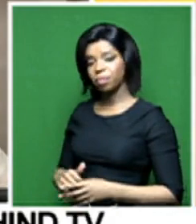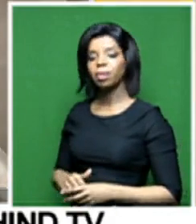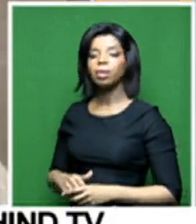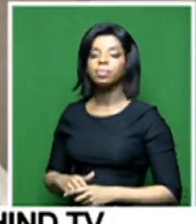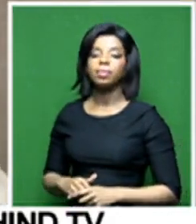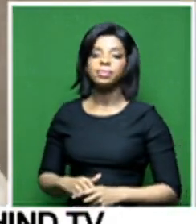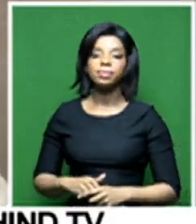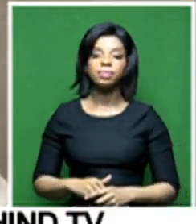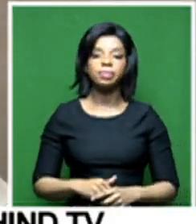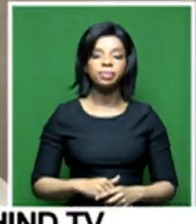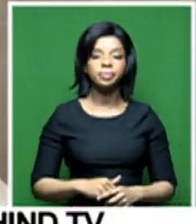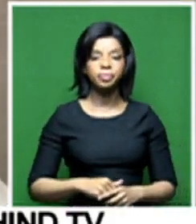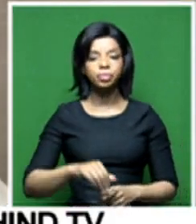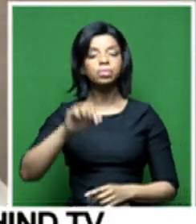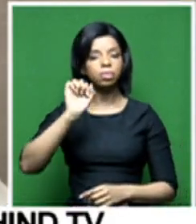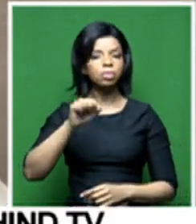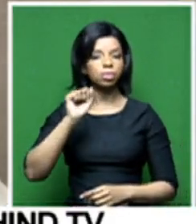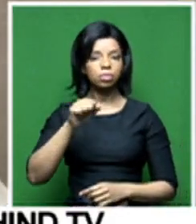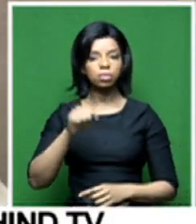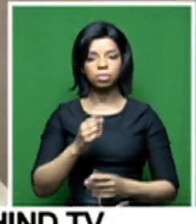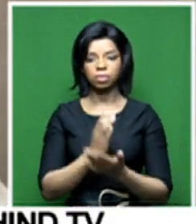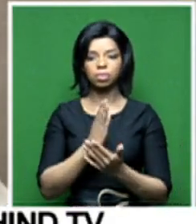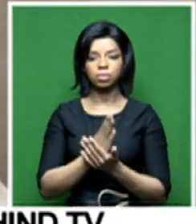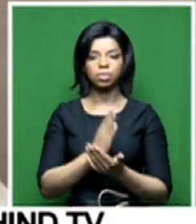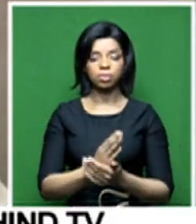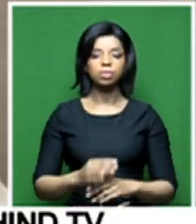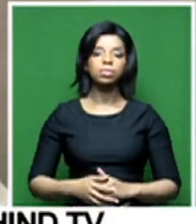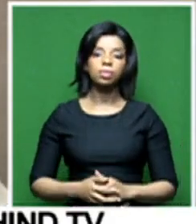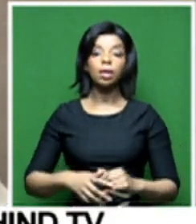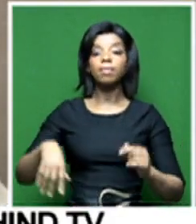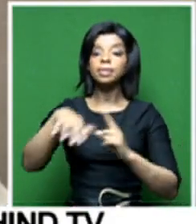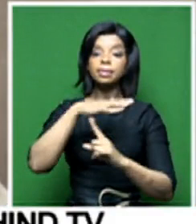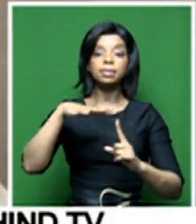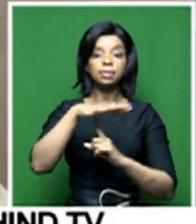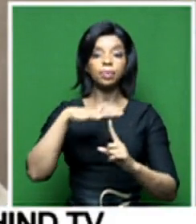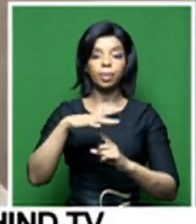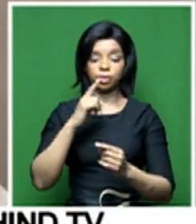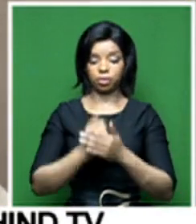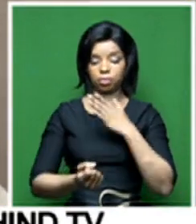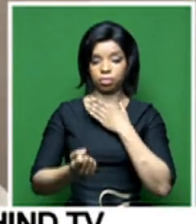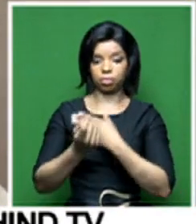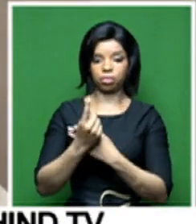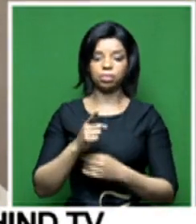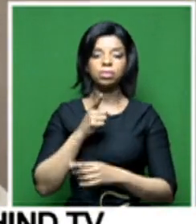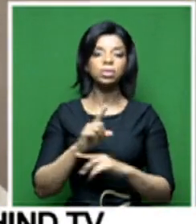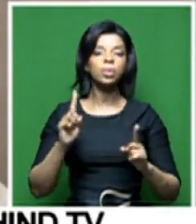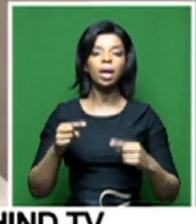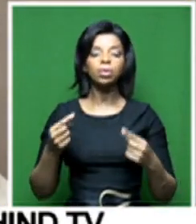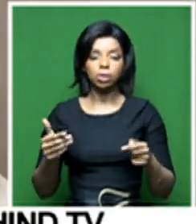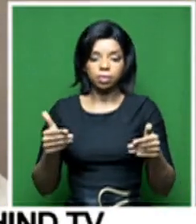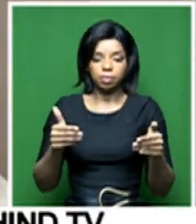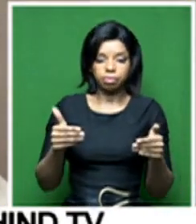Yes, absolutely. When you get to a situation where you are unable to administer your collection of processes